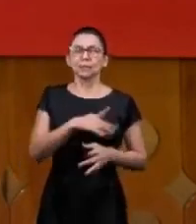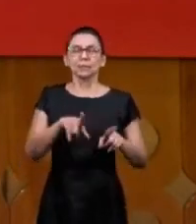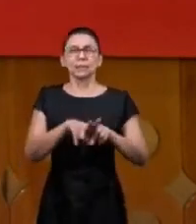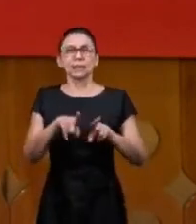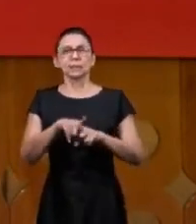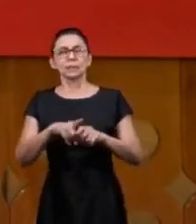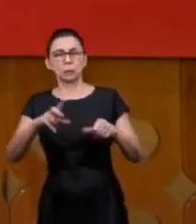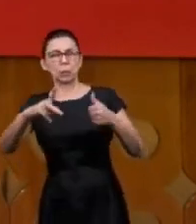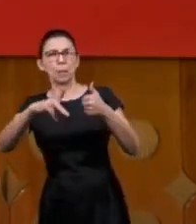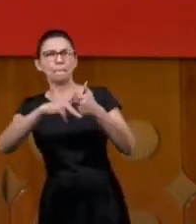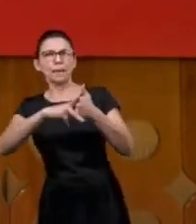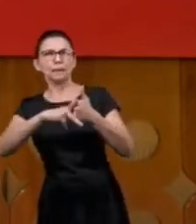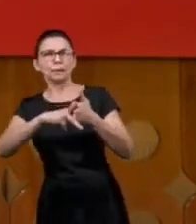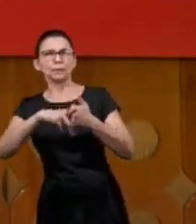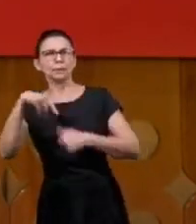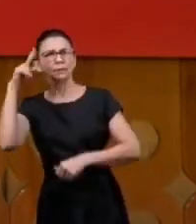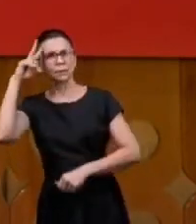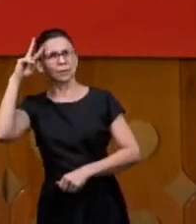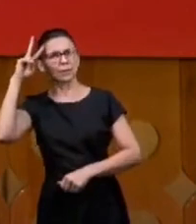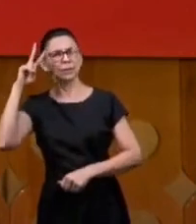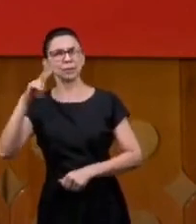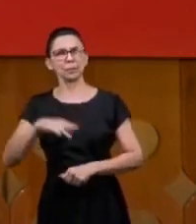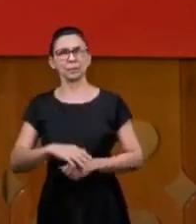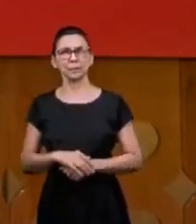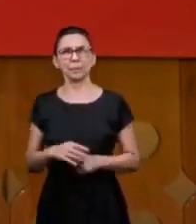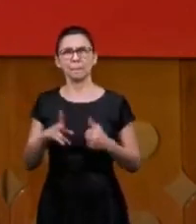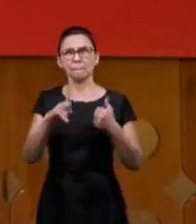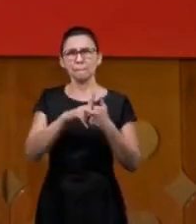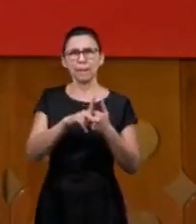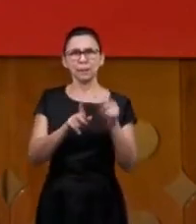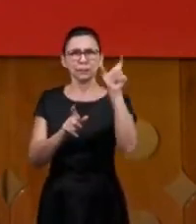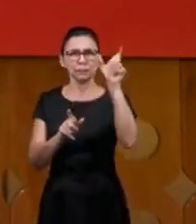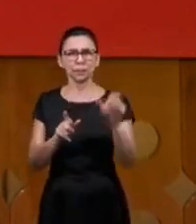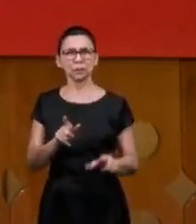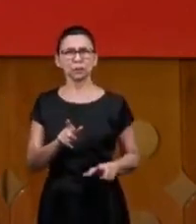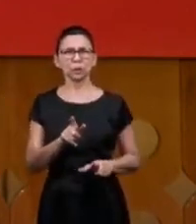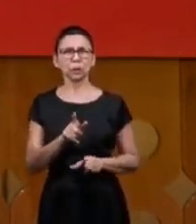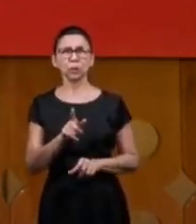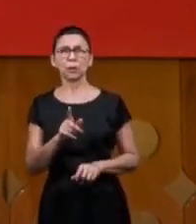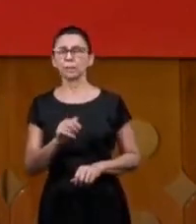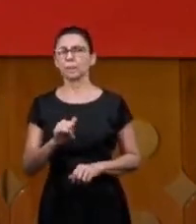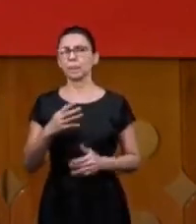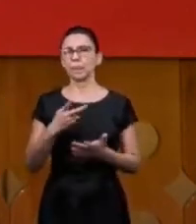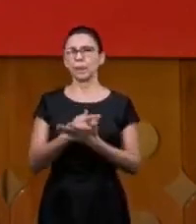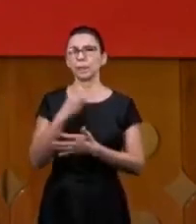those difficulties remember do you remember Peter's difficulty at a certain day